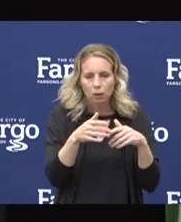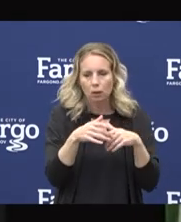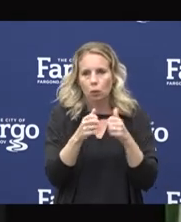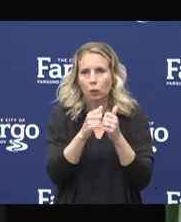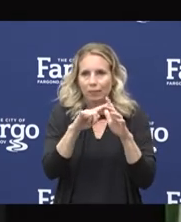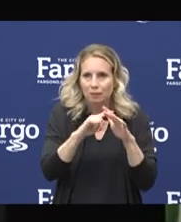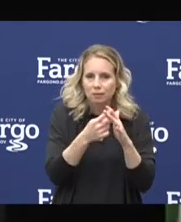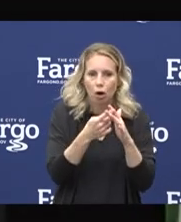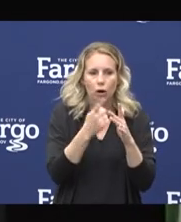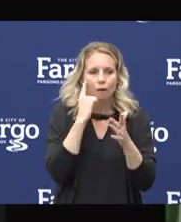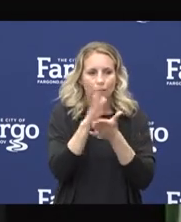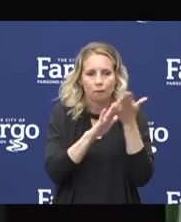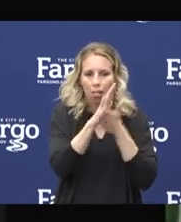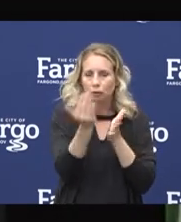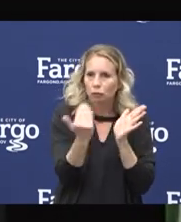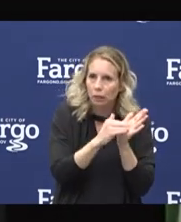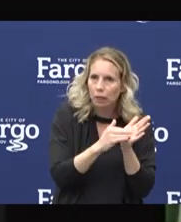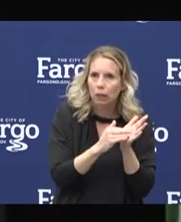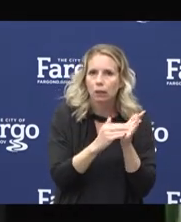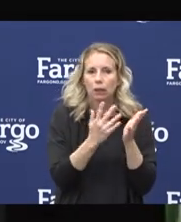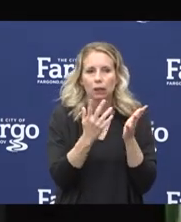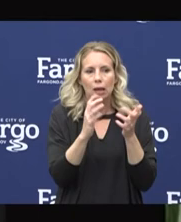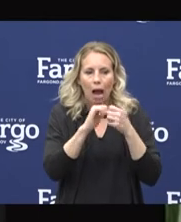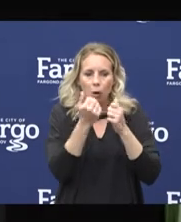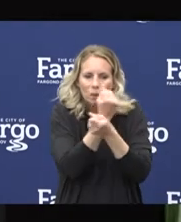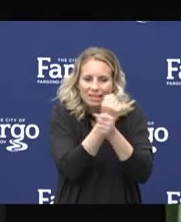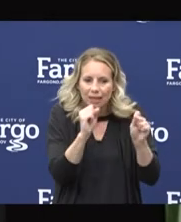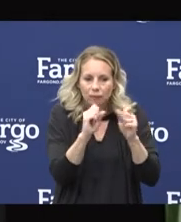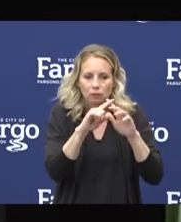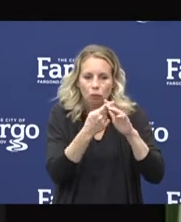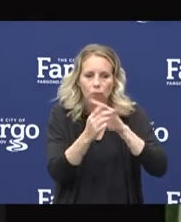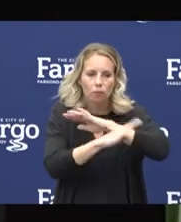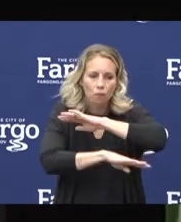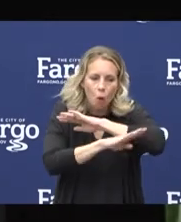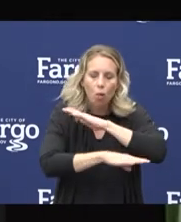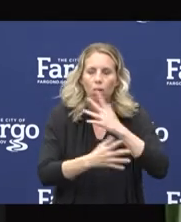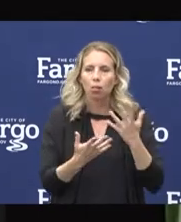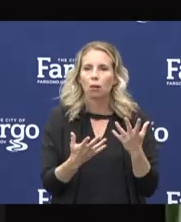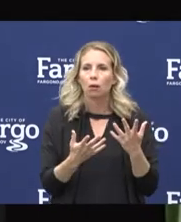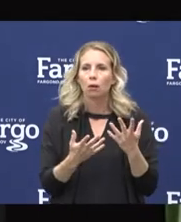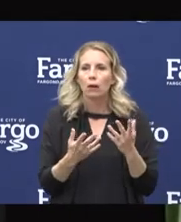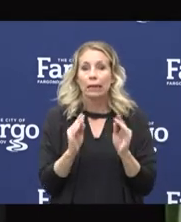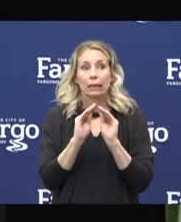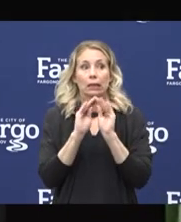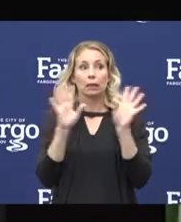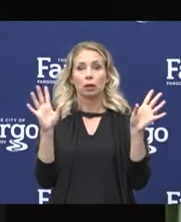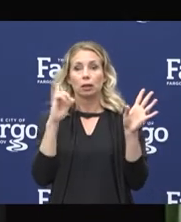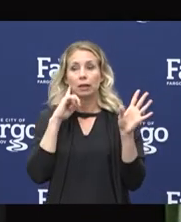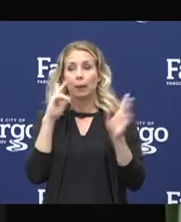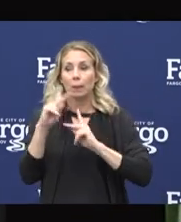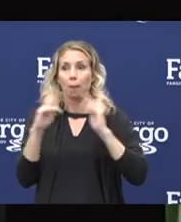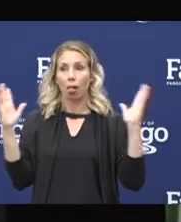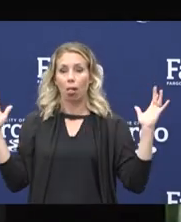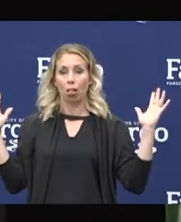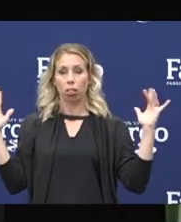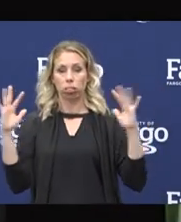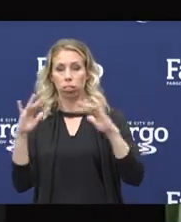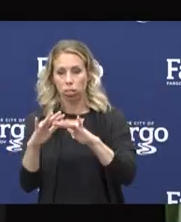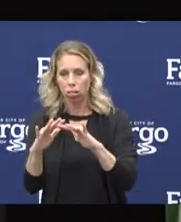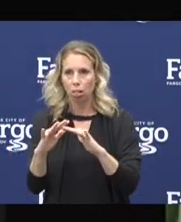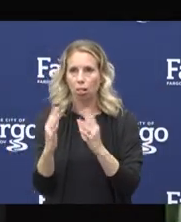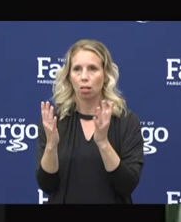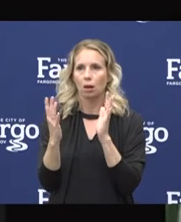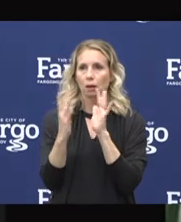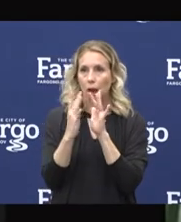of higher education safely in the fall. Clearly, when you bring a lot of people in closer contact, as I just said, more